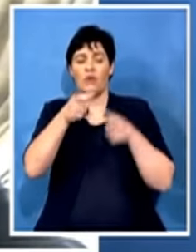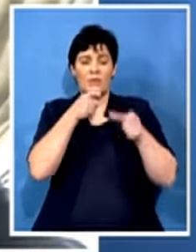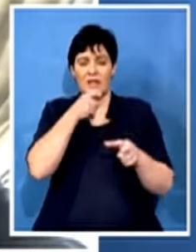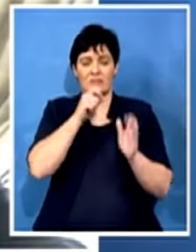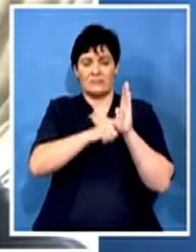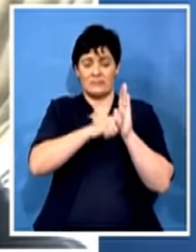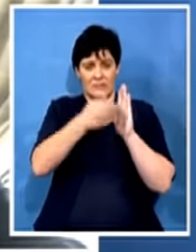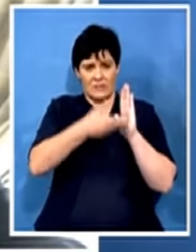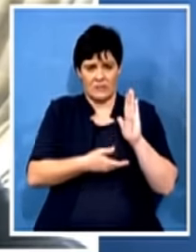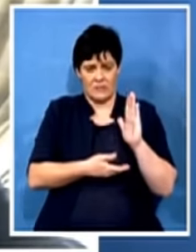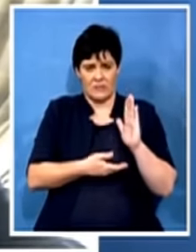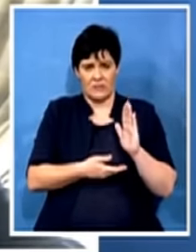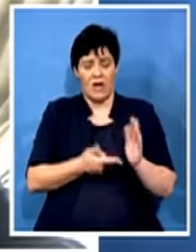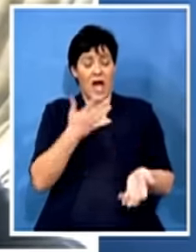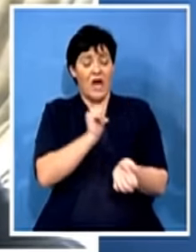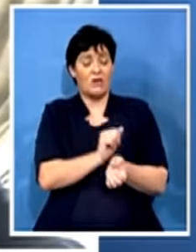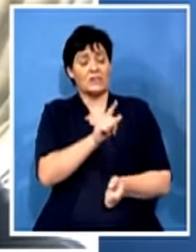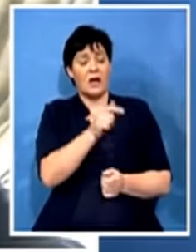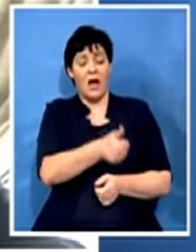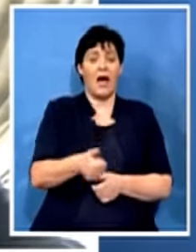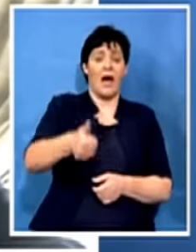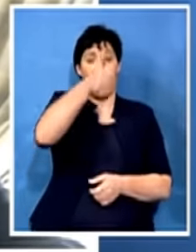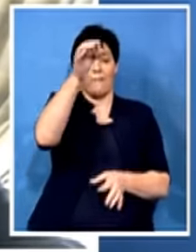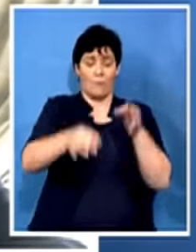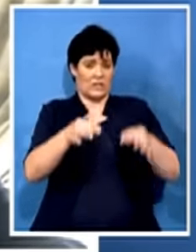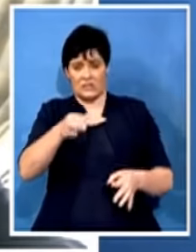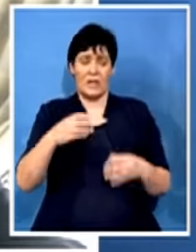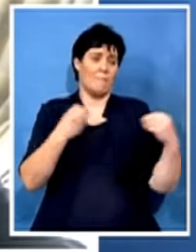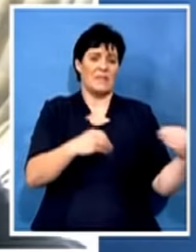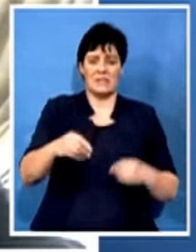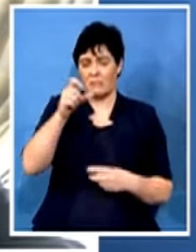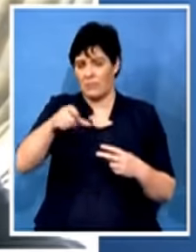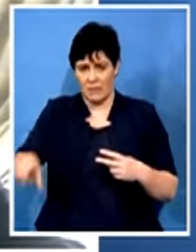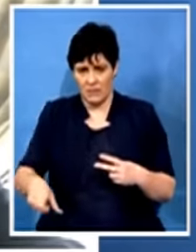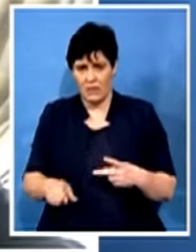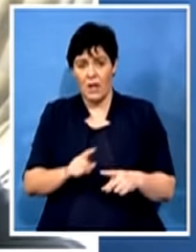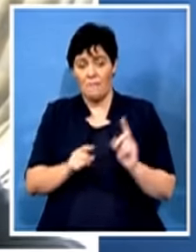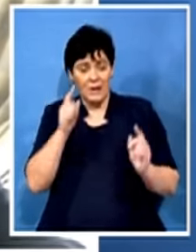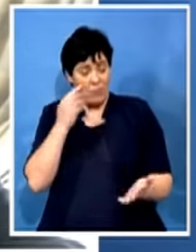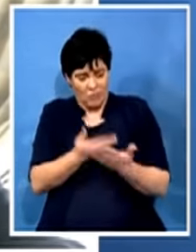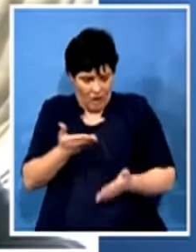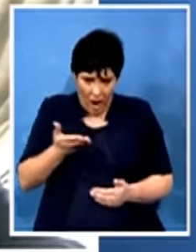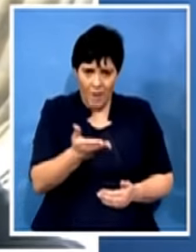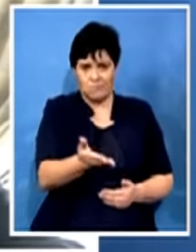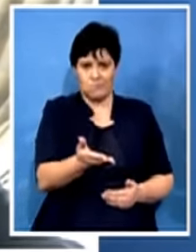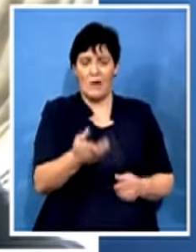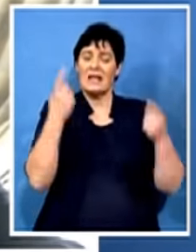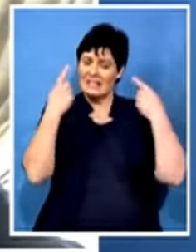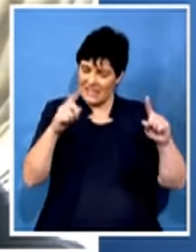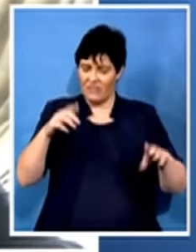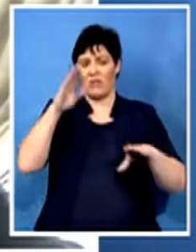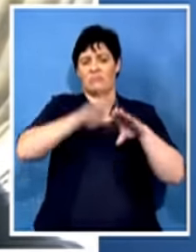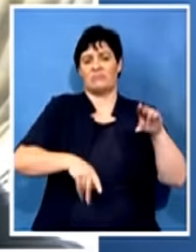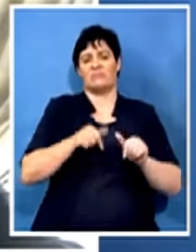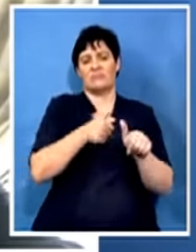high-prominent politicians, business people, but the proof is in the pudding in the successful prosecution of these individuals. We've